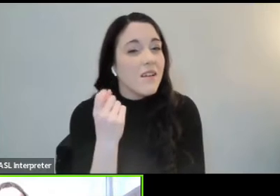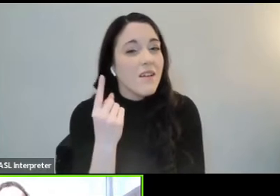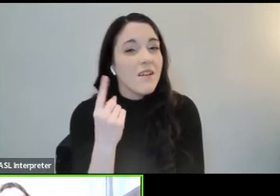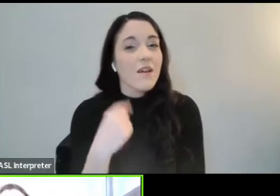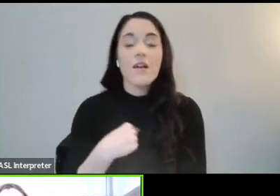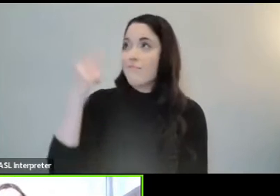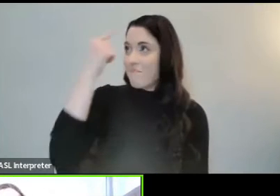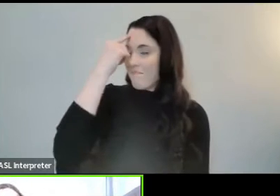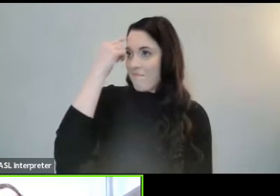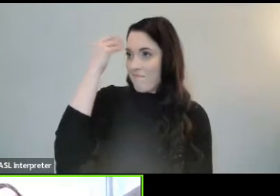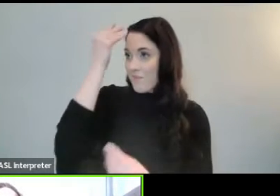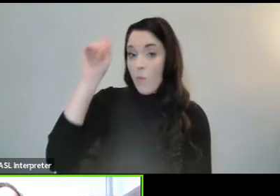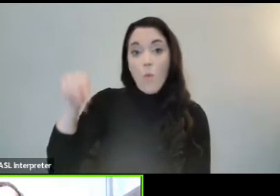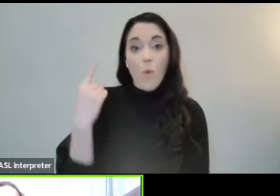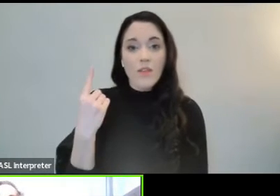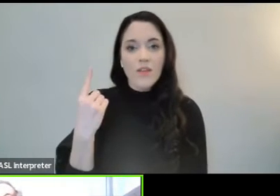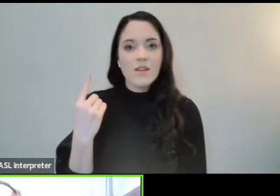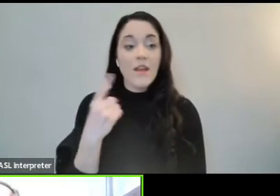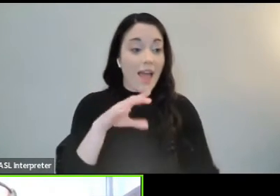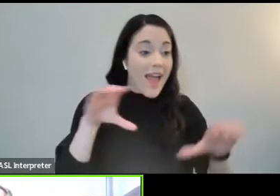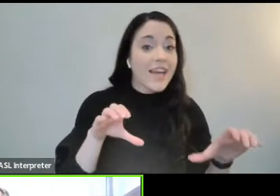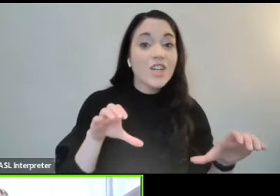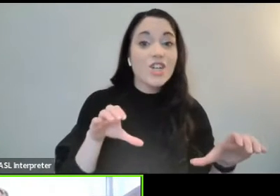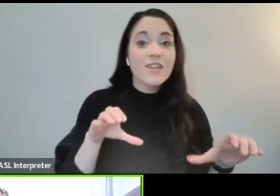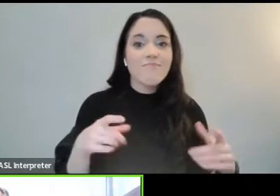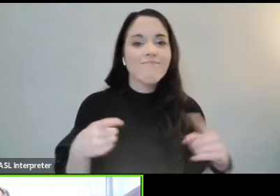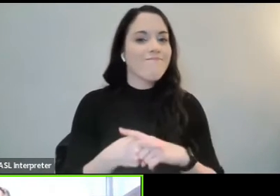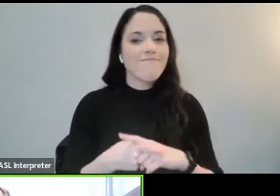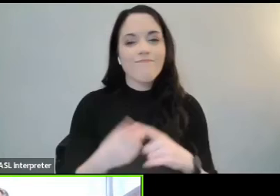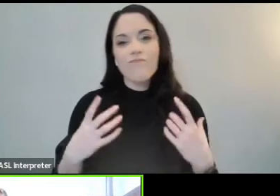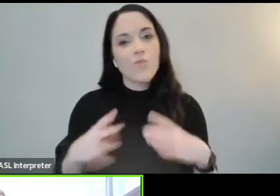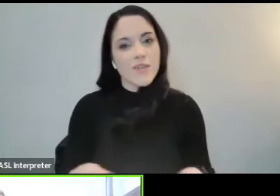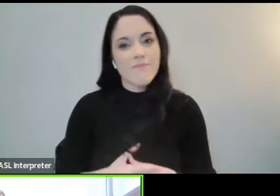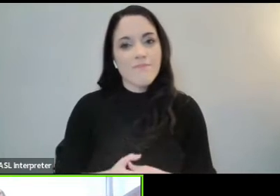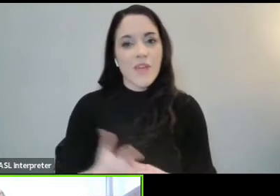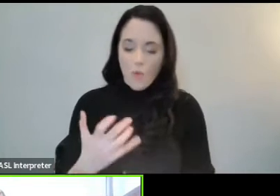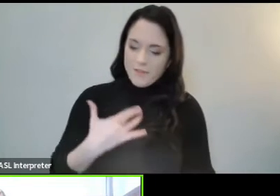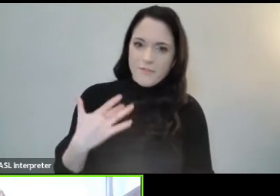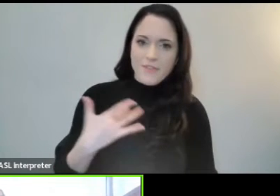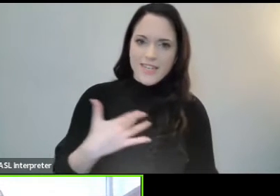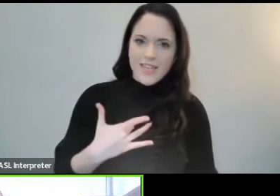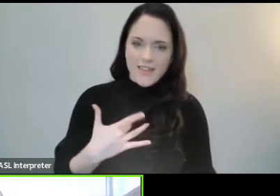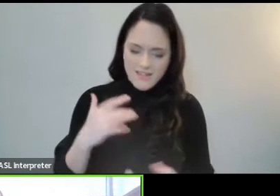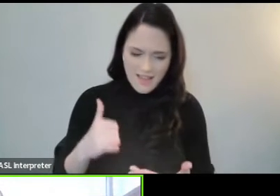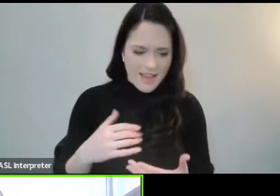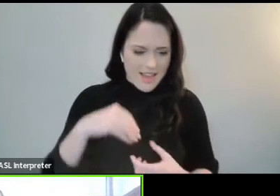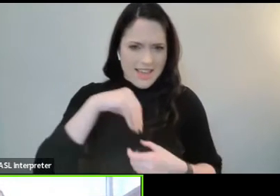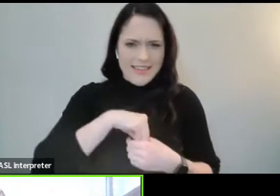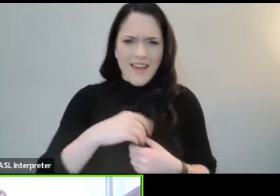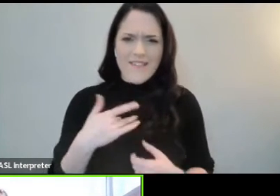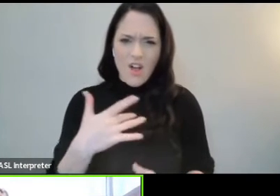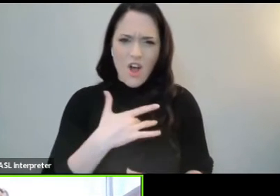mind, but in my heart. I want to feel like loving. I want to ease the tension in my heart